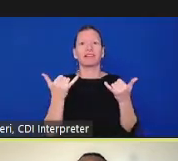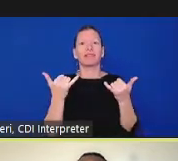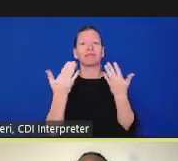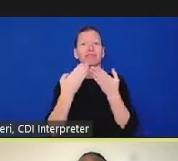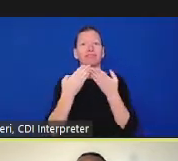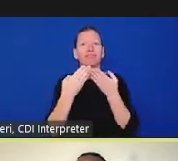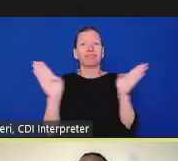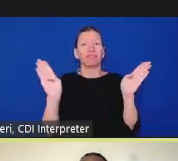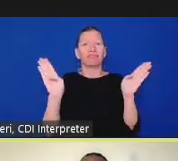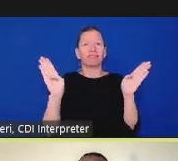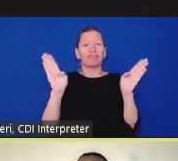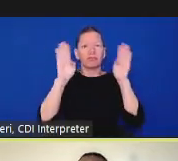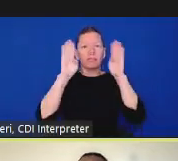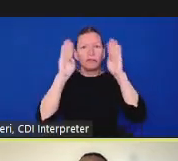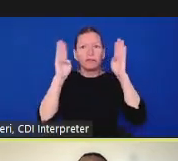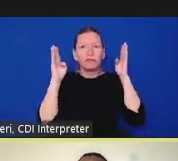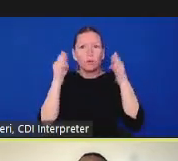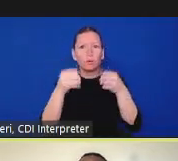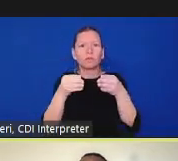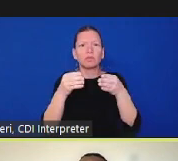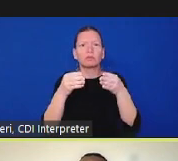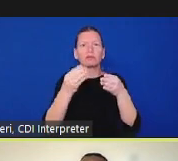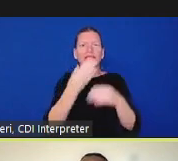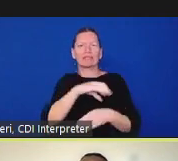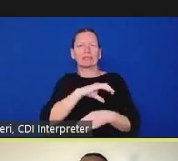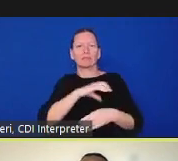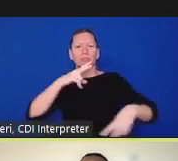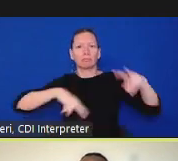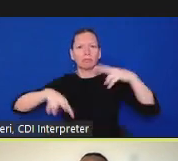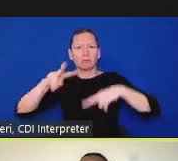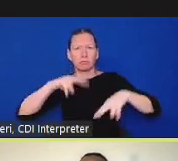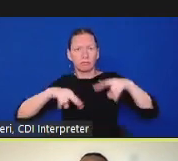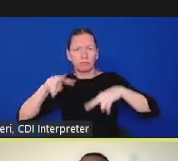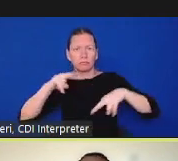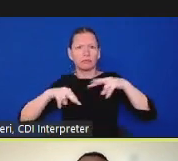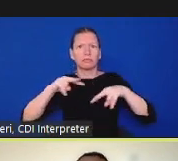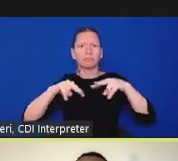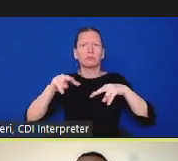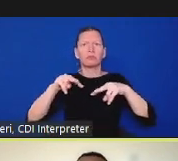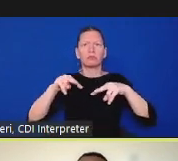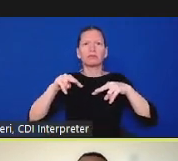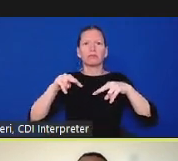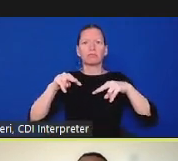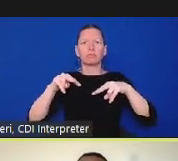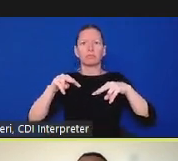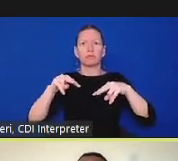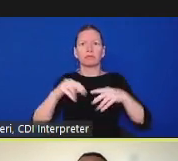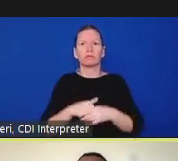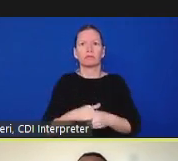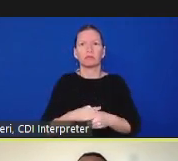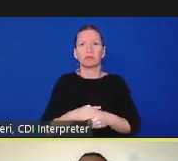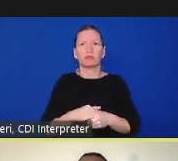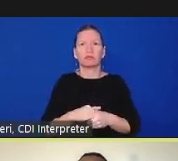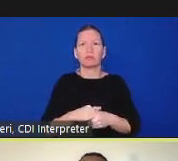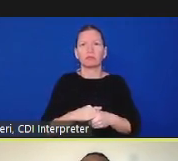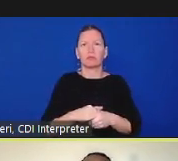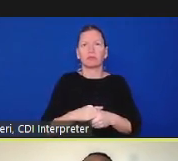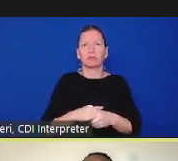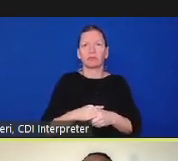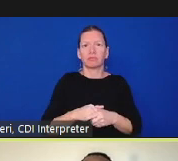there are auditor monitor inspector general models that i'll talk about in a bit and